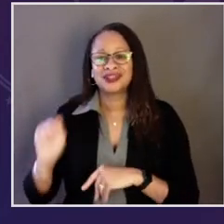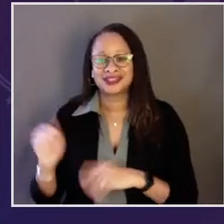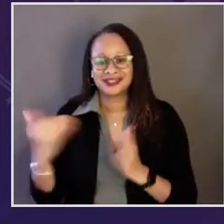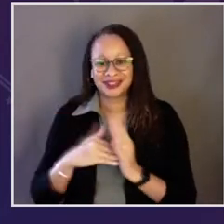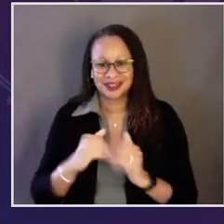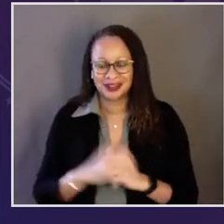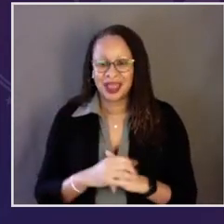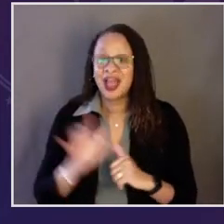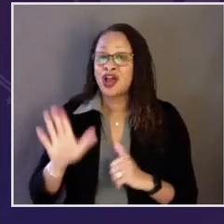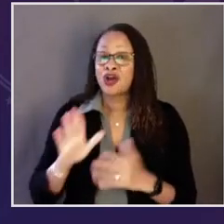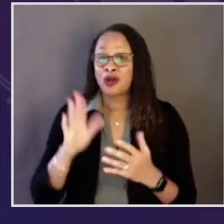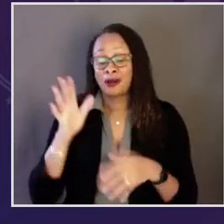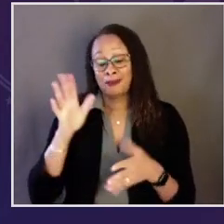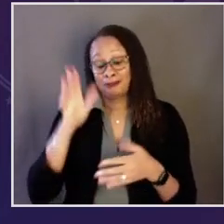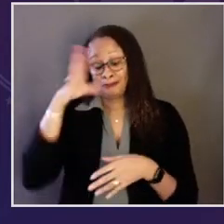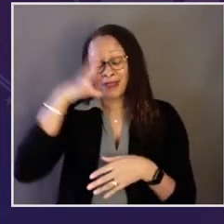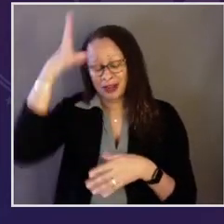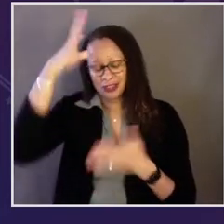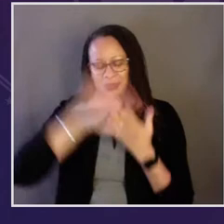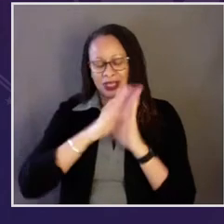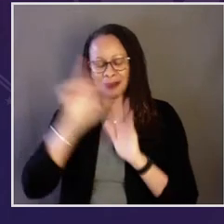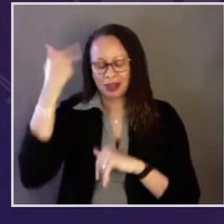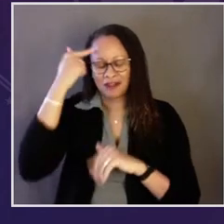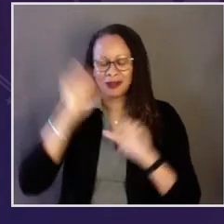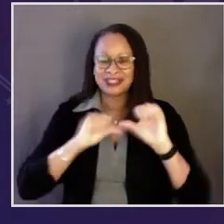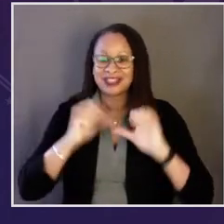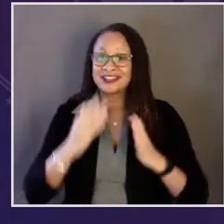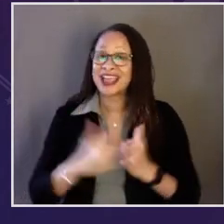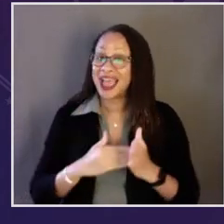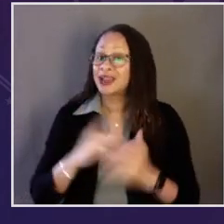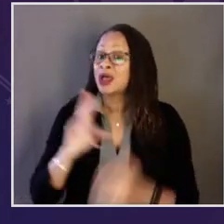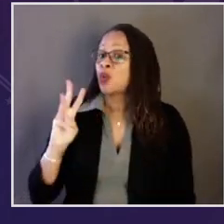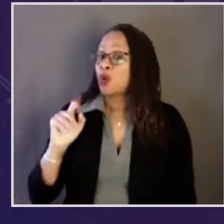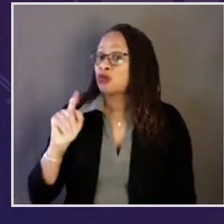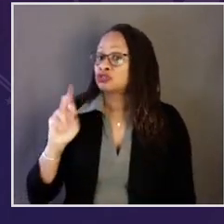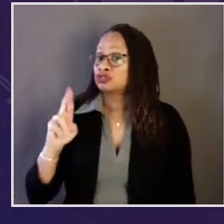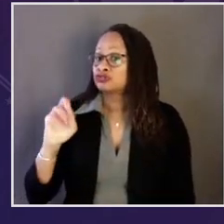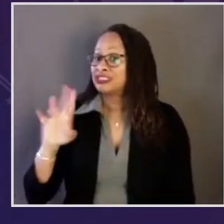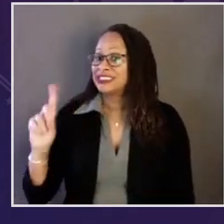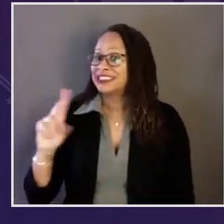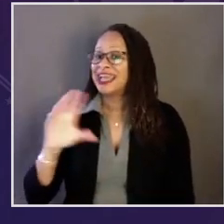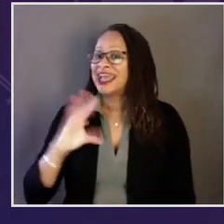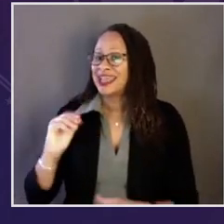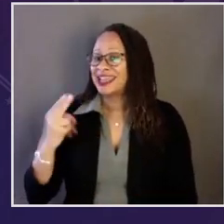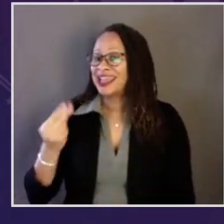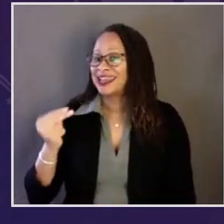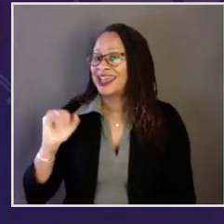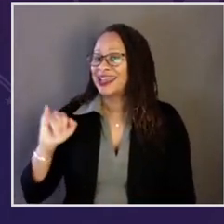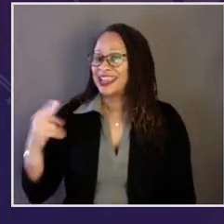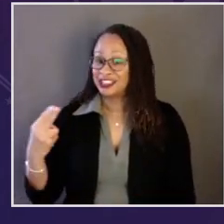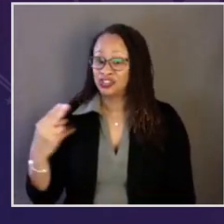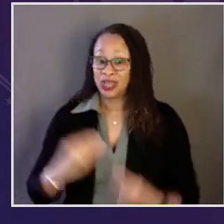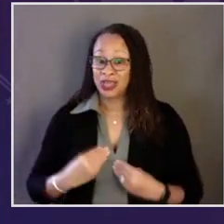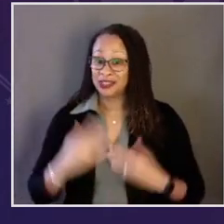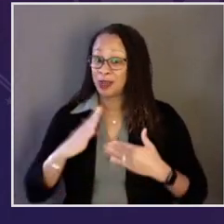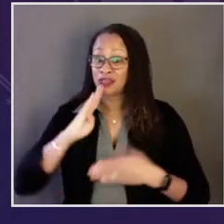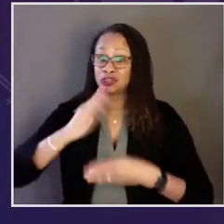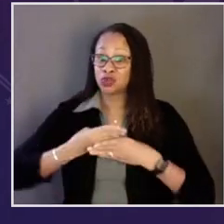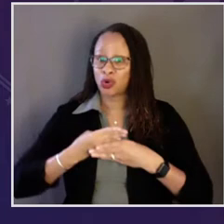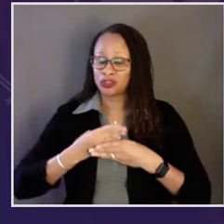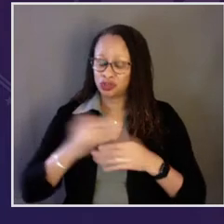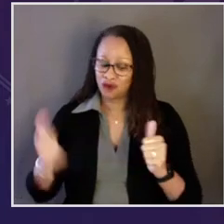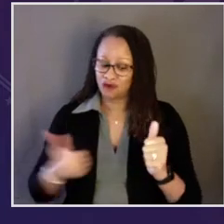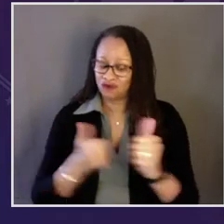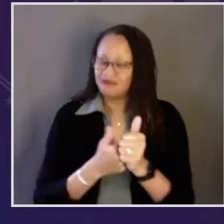then came to the United States where Catherine was born. Her parents became government scientists at Walter Reed and NIH, inspiring